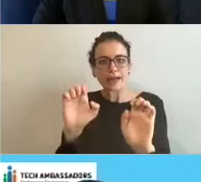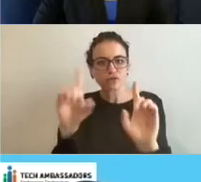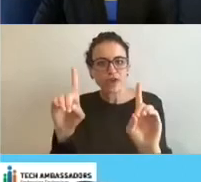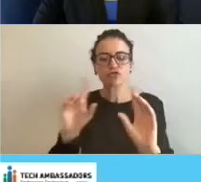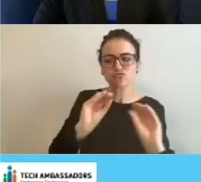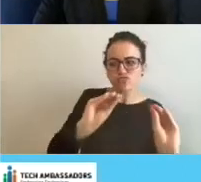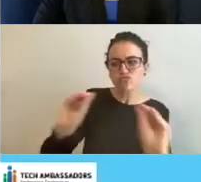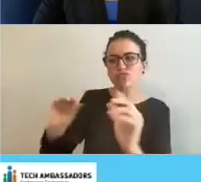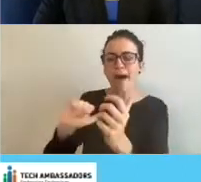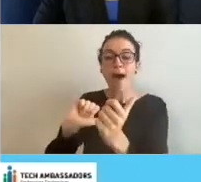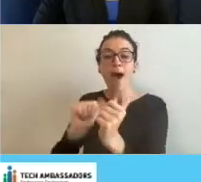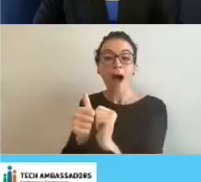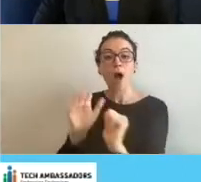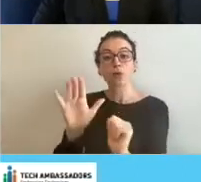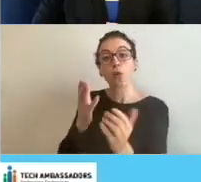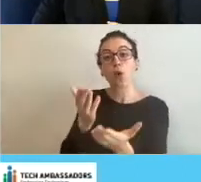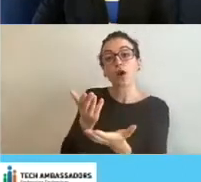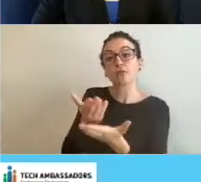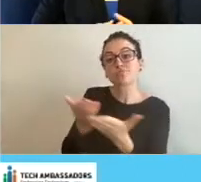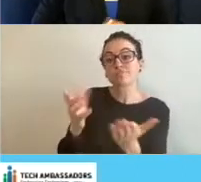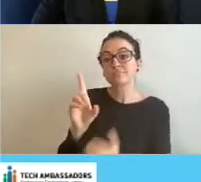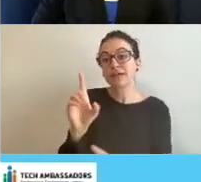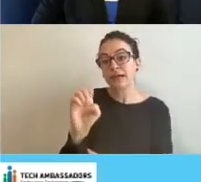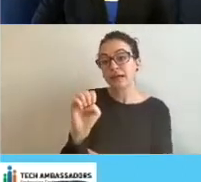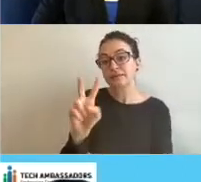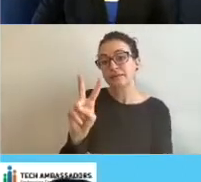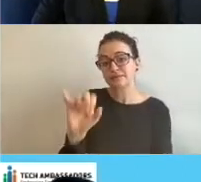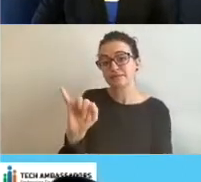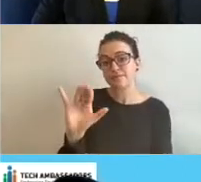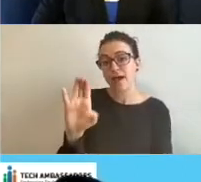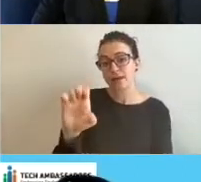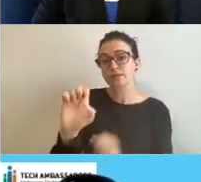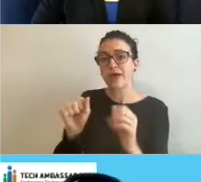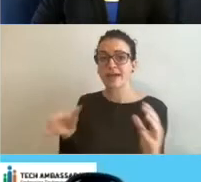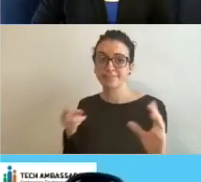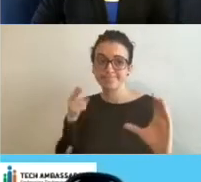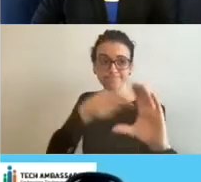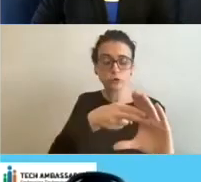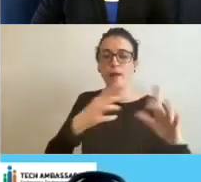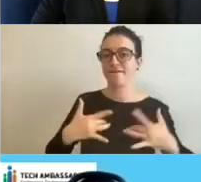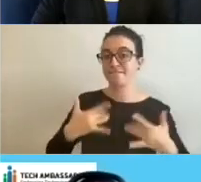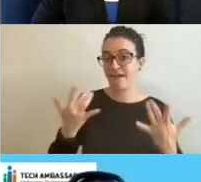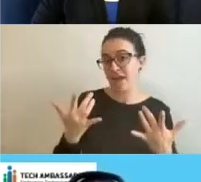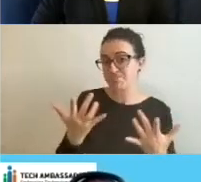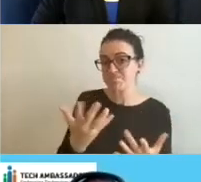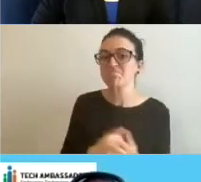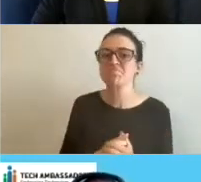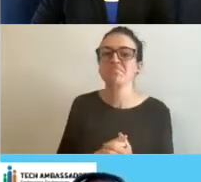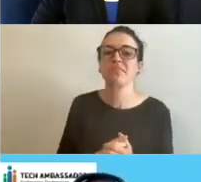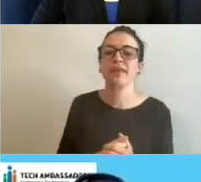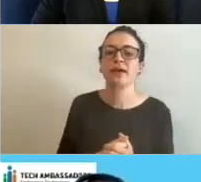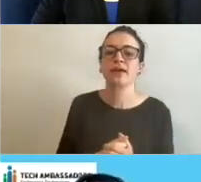to connect to a virtual meeting that might also be happening? All right. Uh, and I'm going to move on